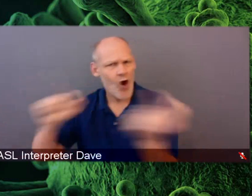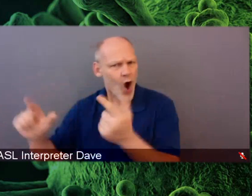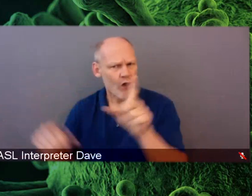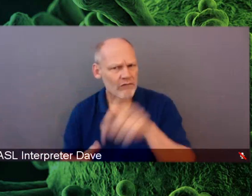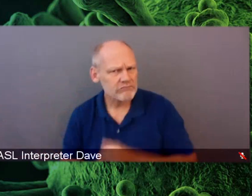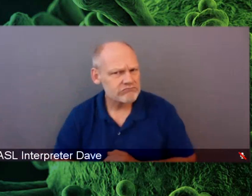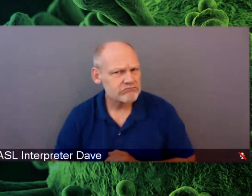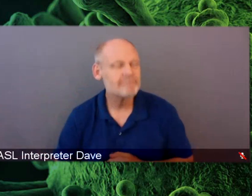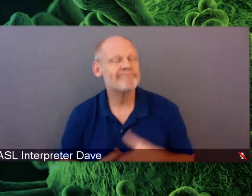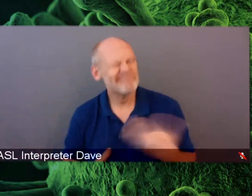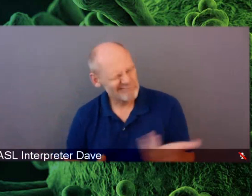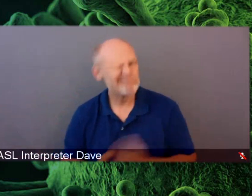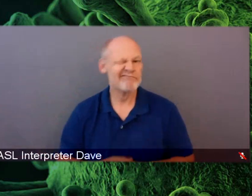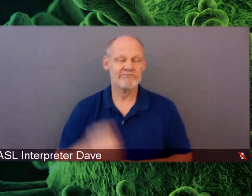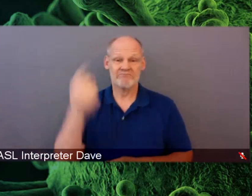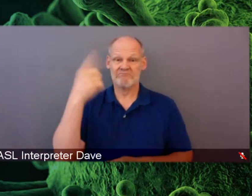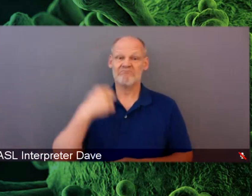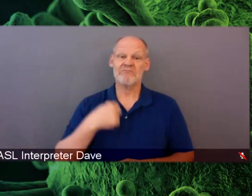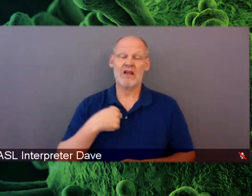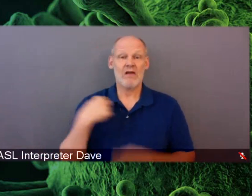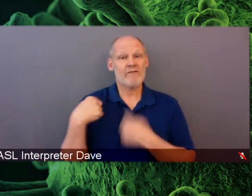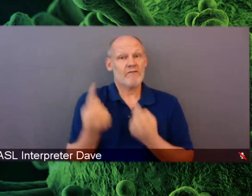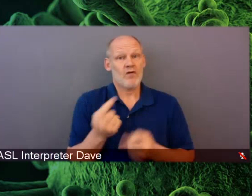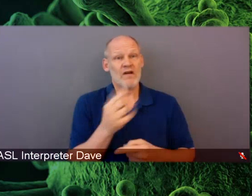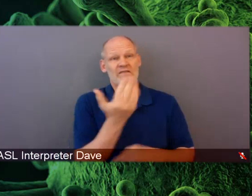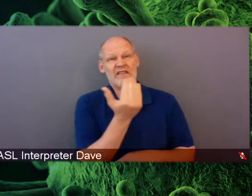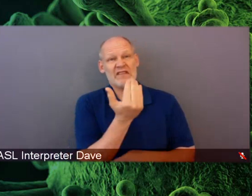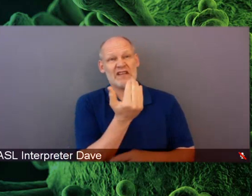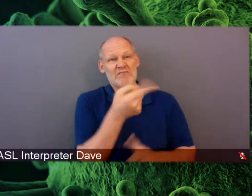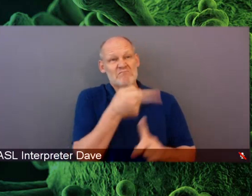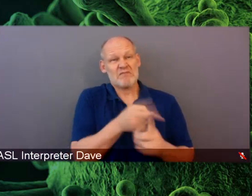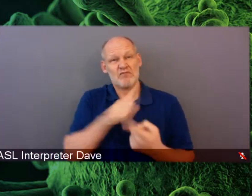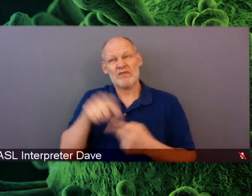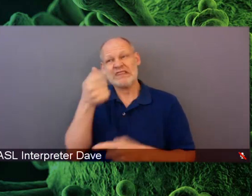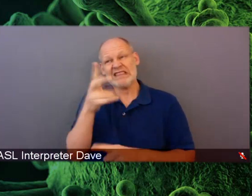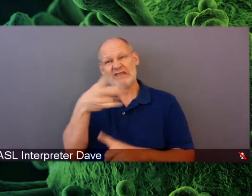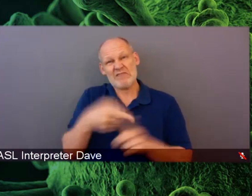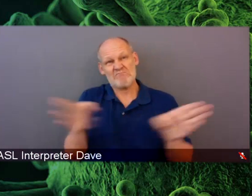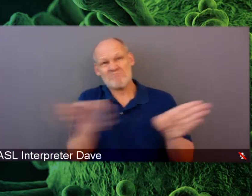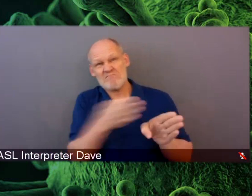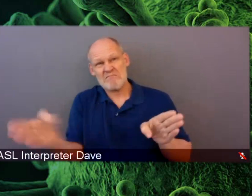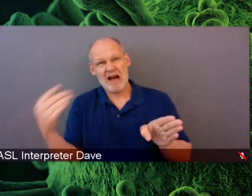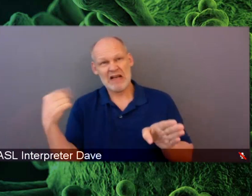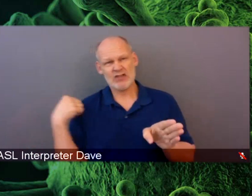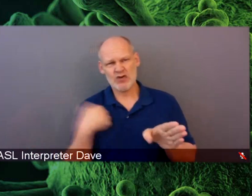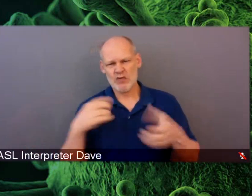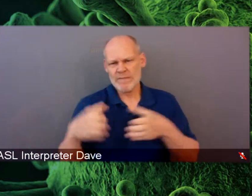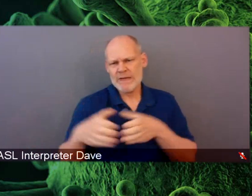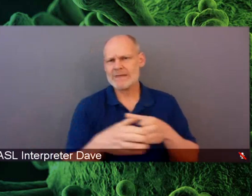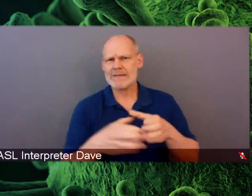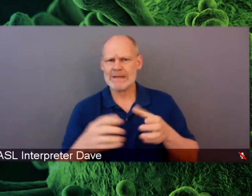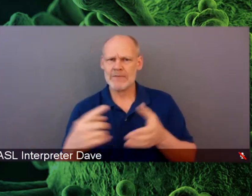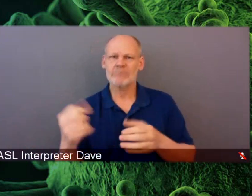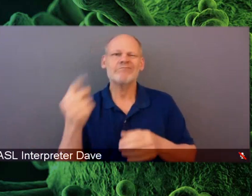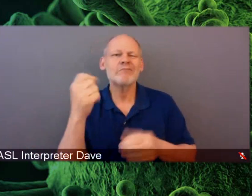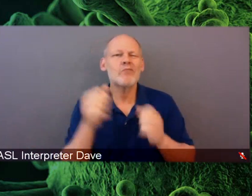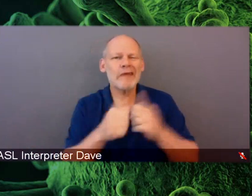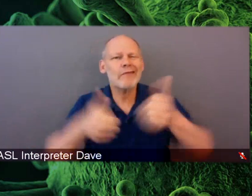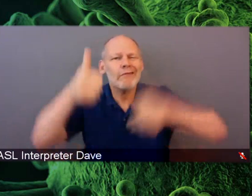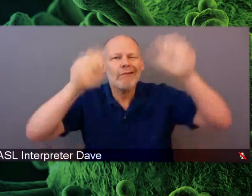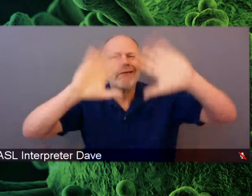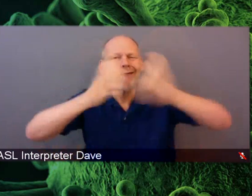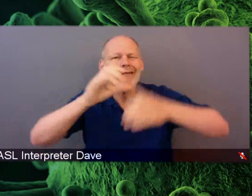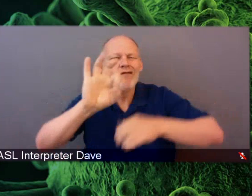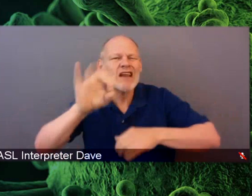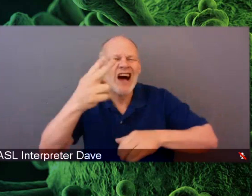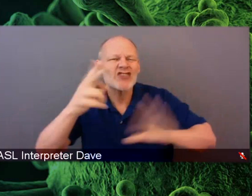for about 16 to 17 months. And recently, we've been doing some strategic planning at the Fred Hutch and thinking about what